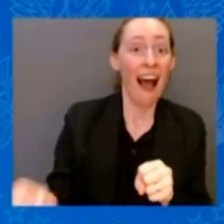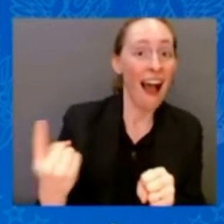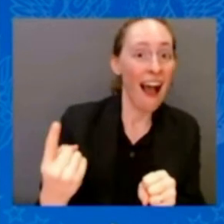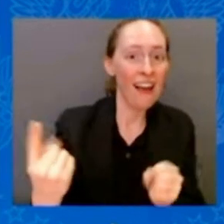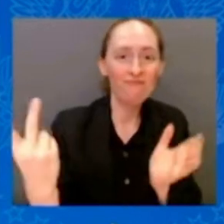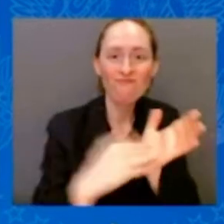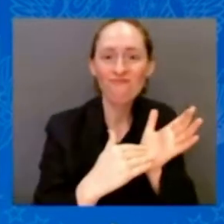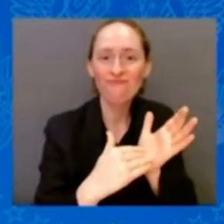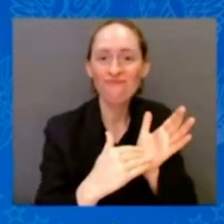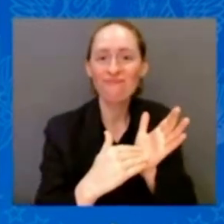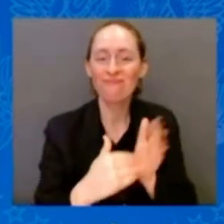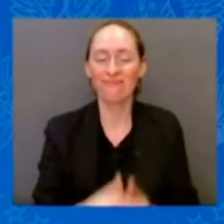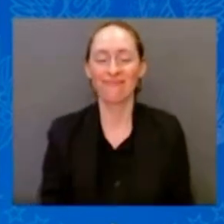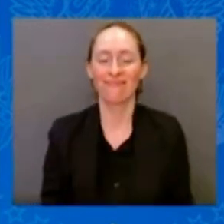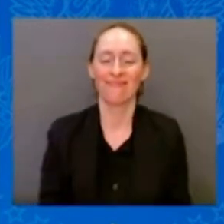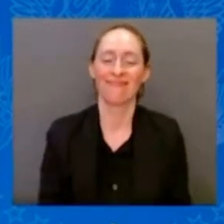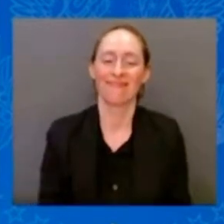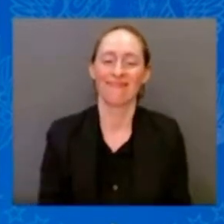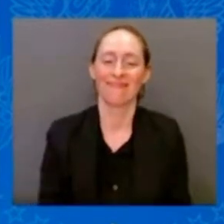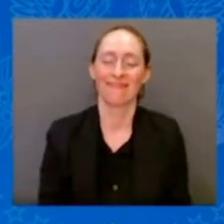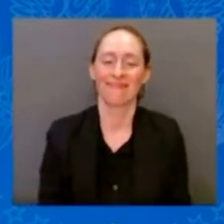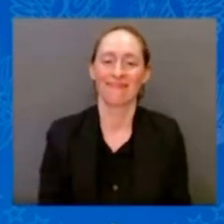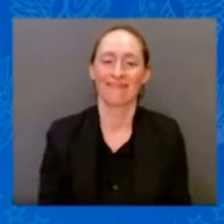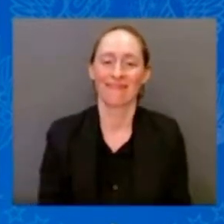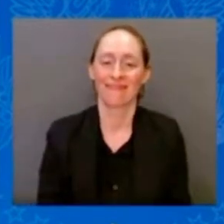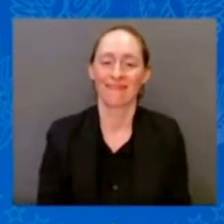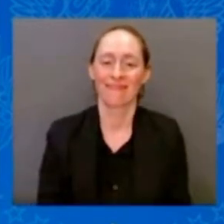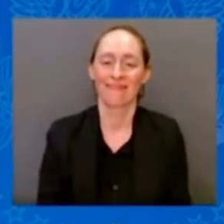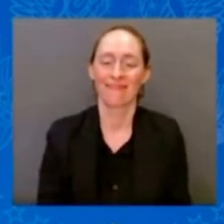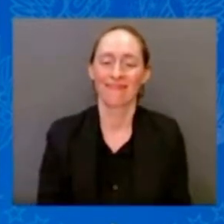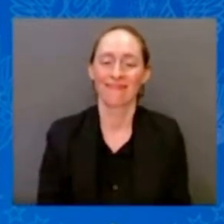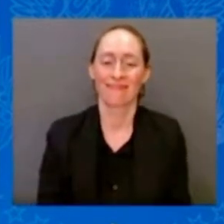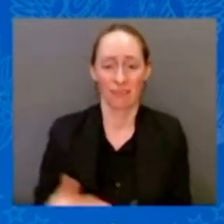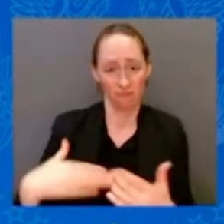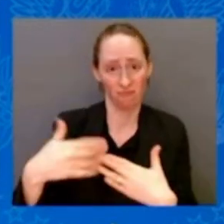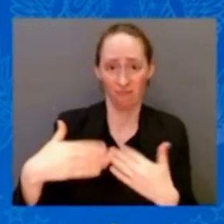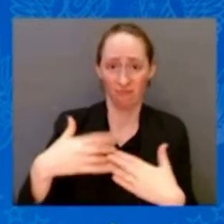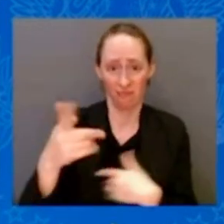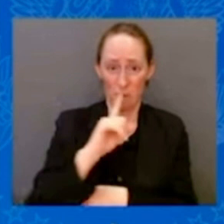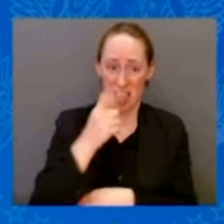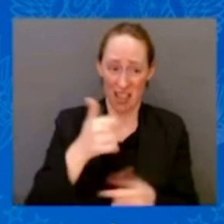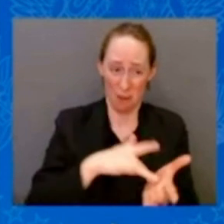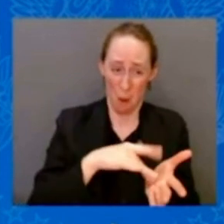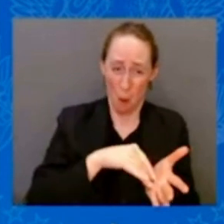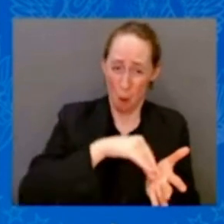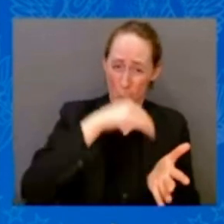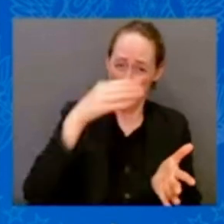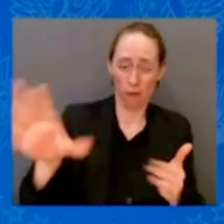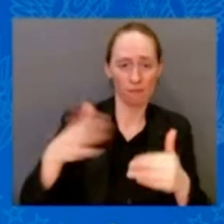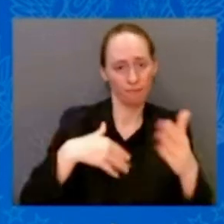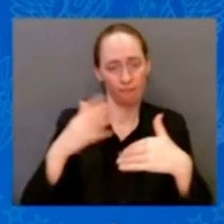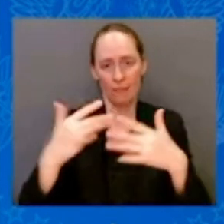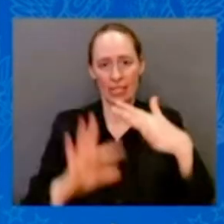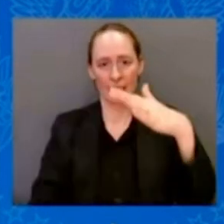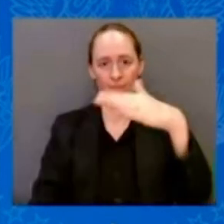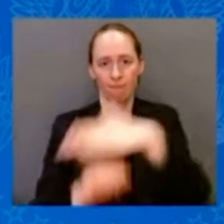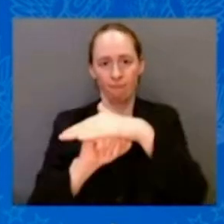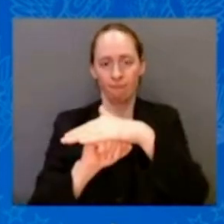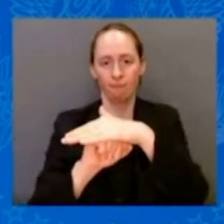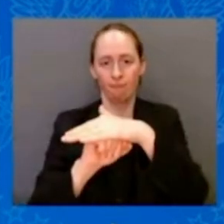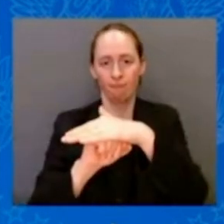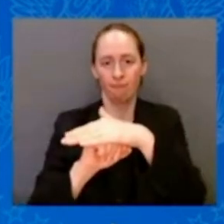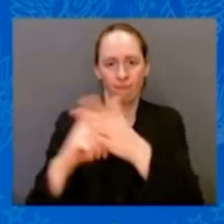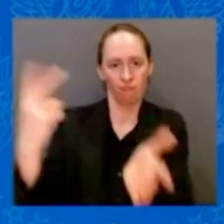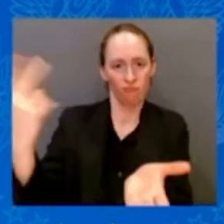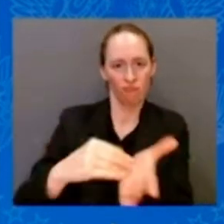No matter how expensive the drug is, the total for the year has only had to be $2,000. And if drug companies